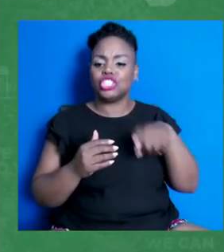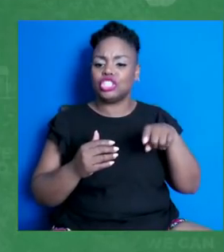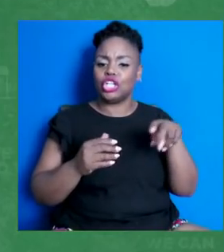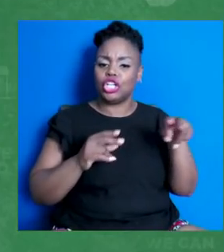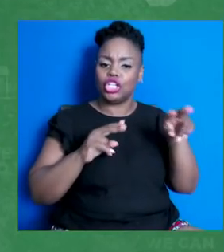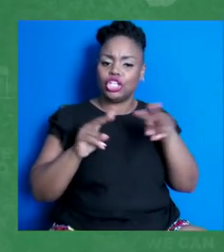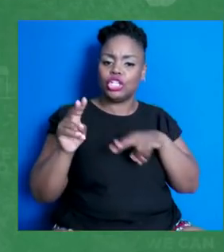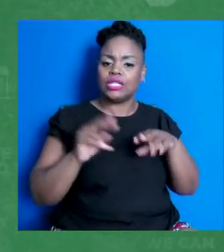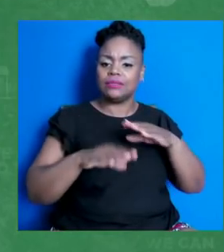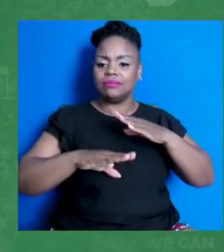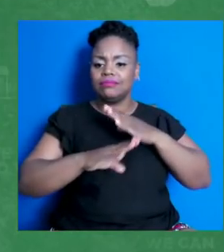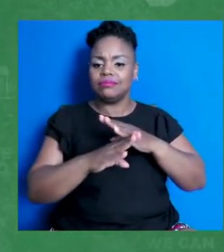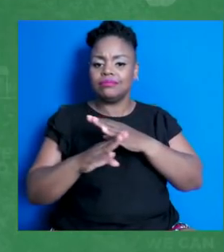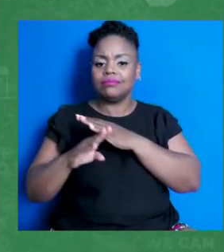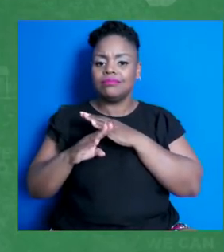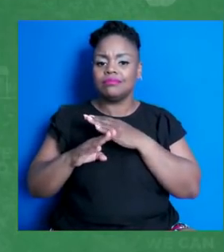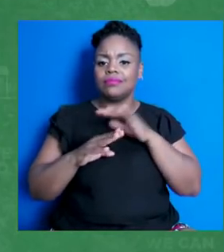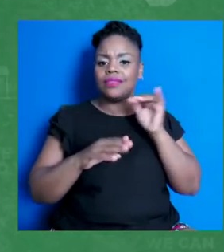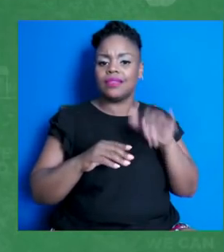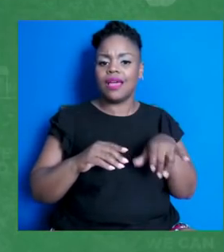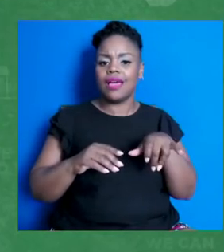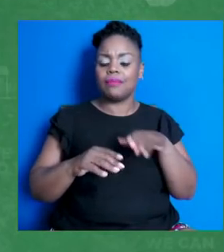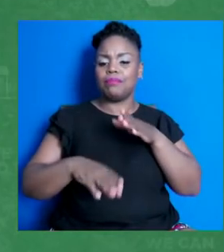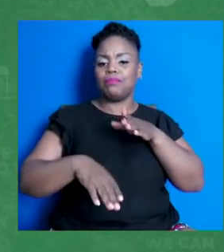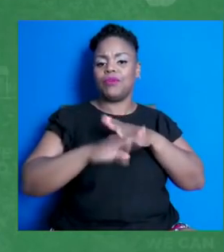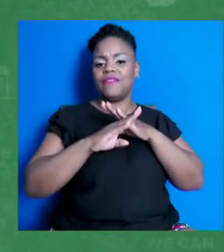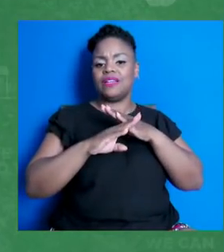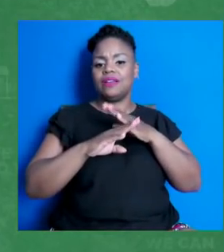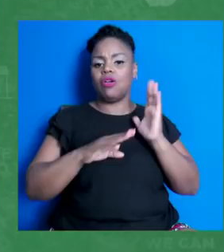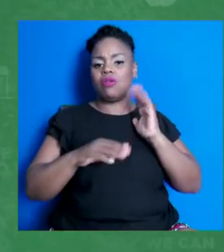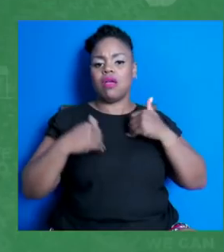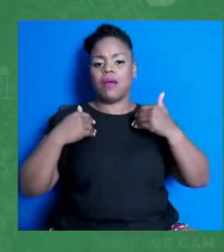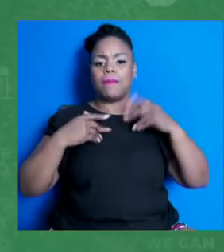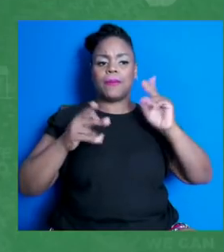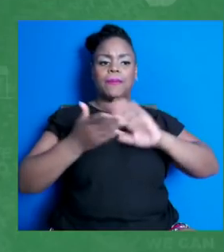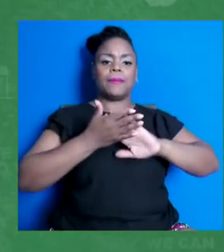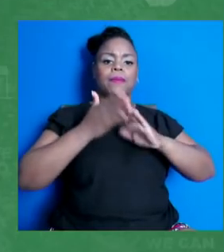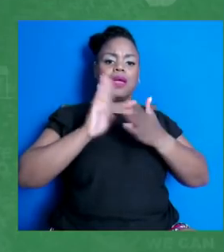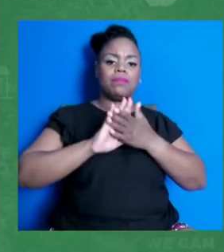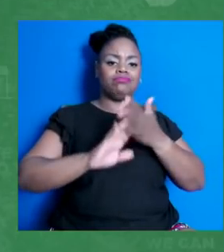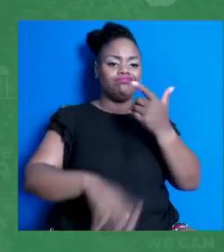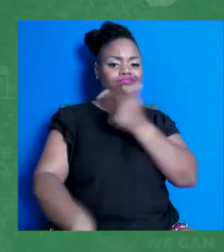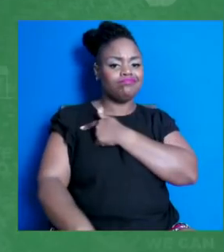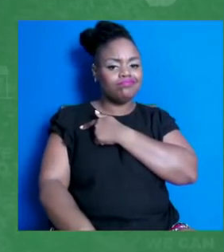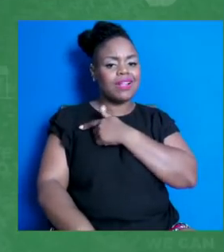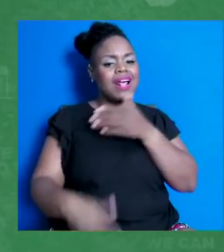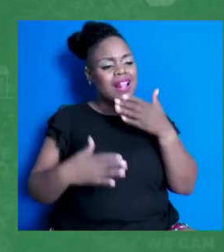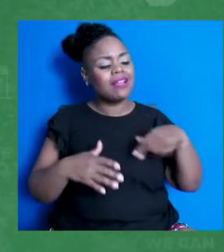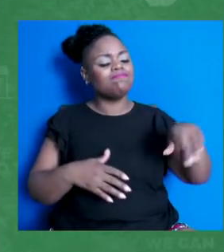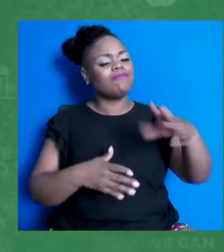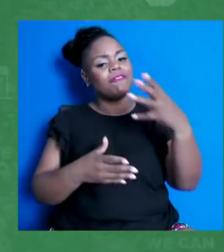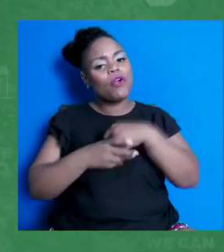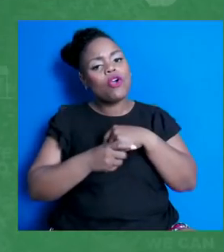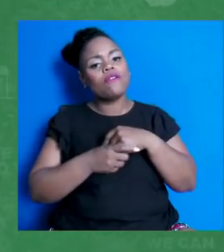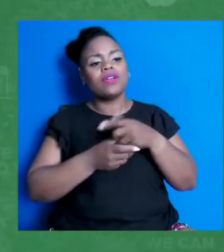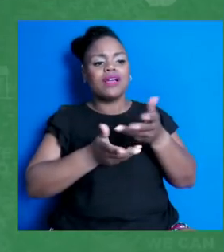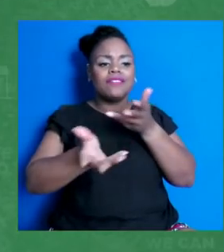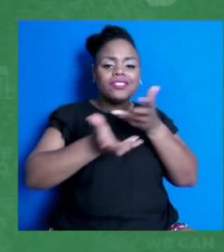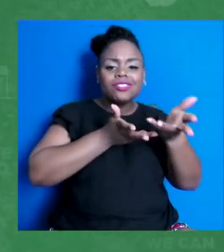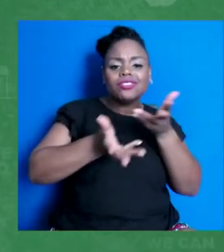very willing young people from being vaccinated and allow them to be part of this conversation about their health and about the health of their communities.